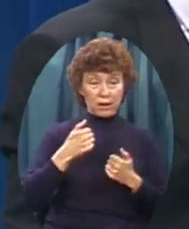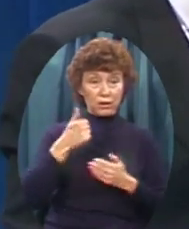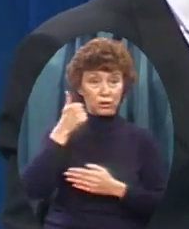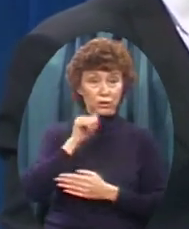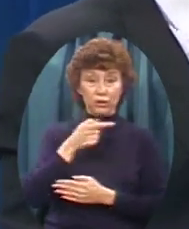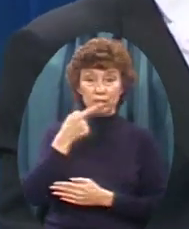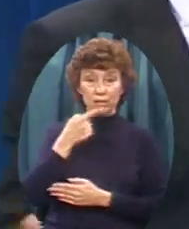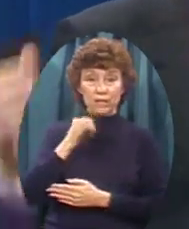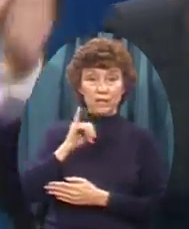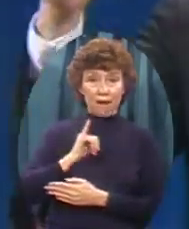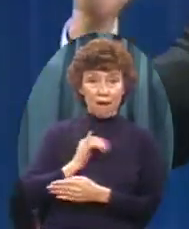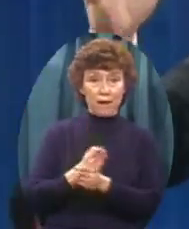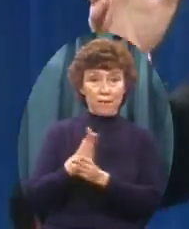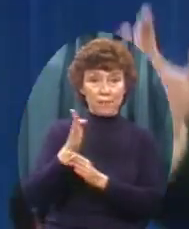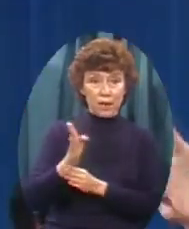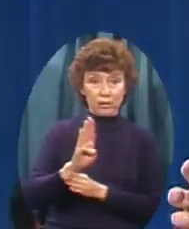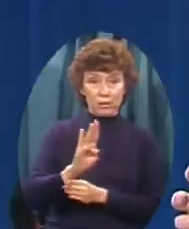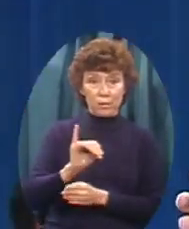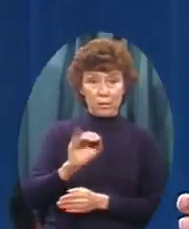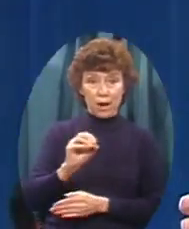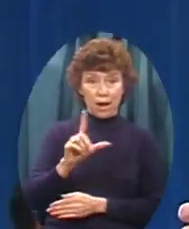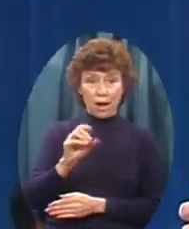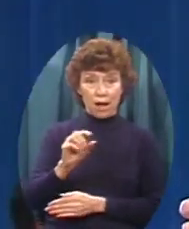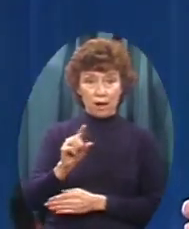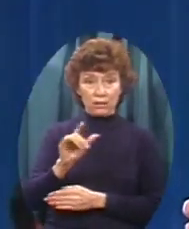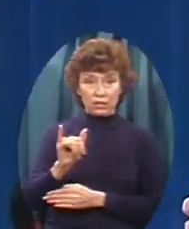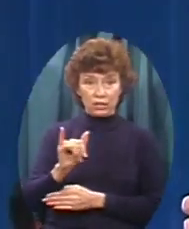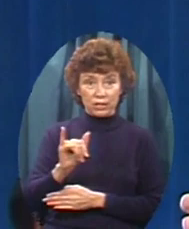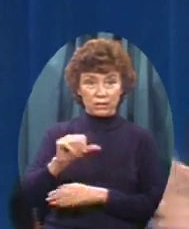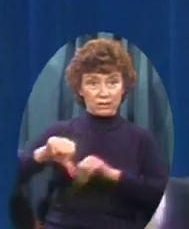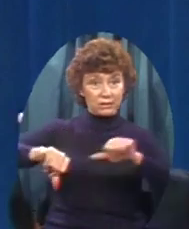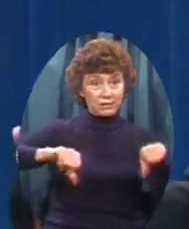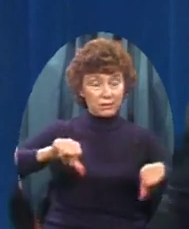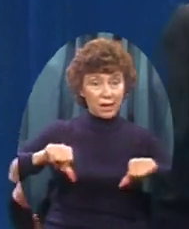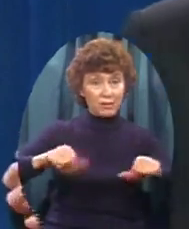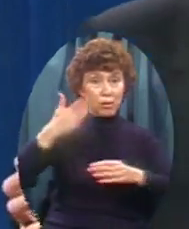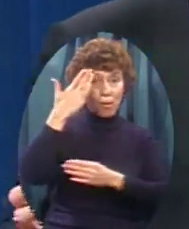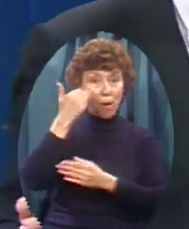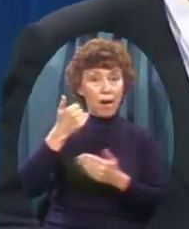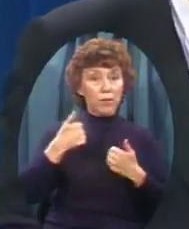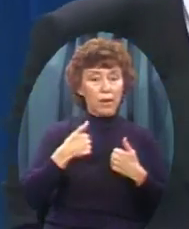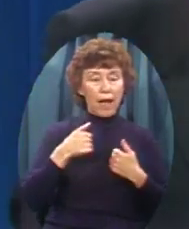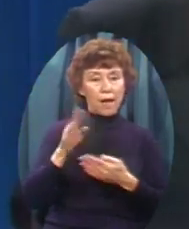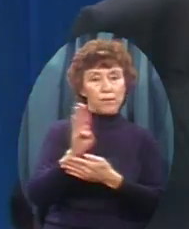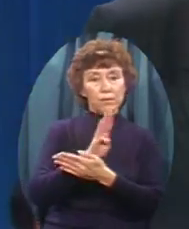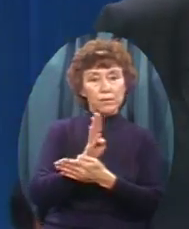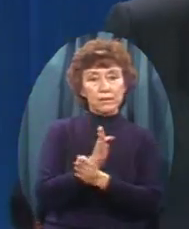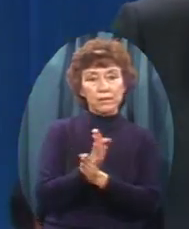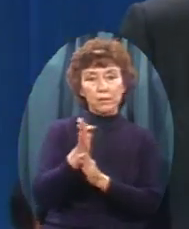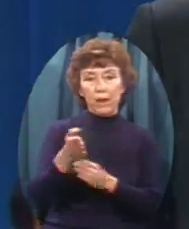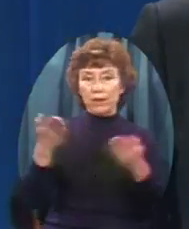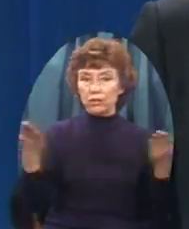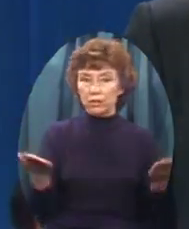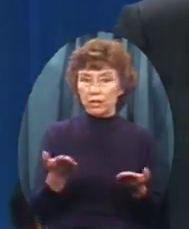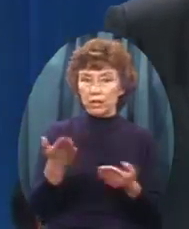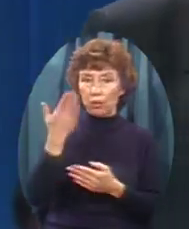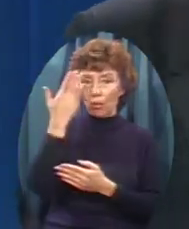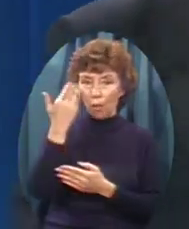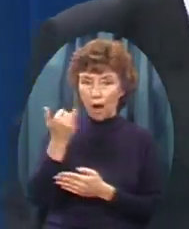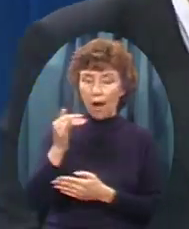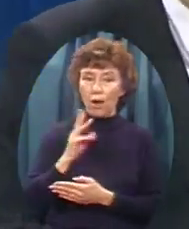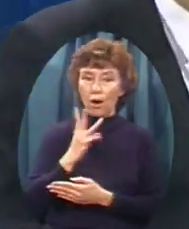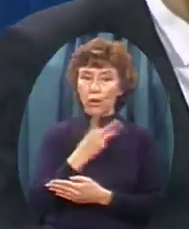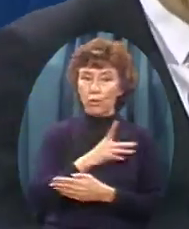chemistry Why do we have A business major In this institution Why are we For example